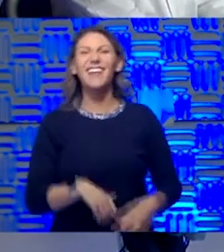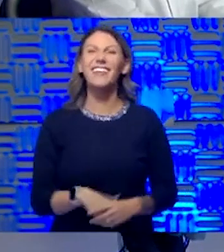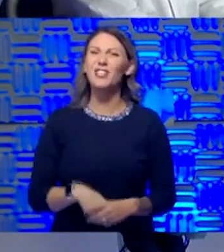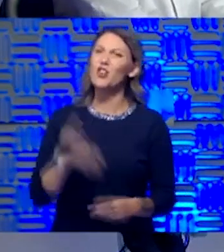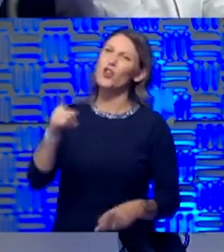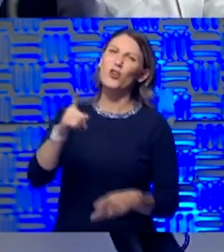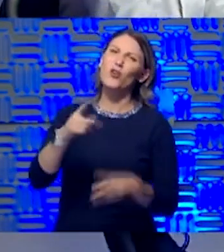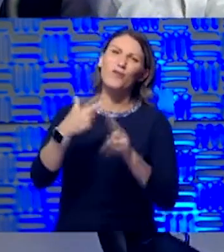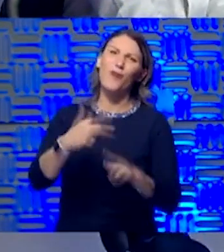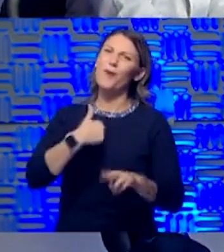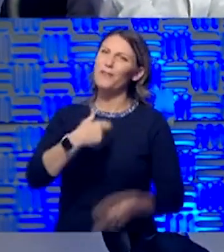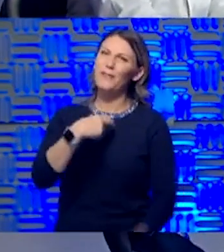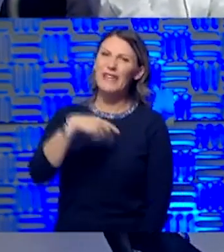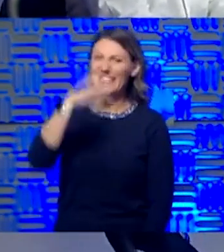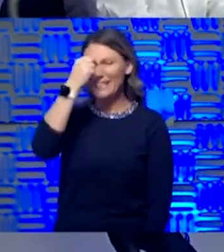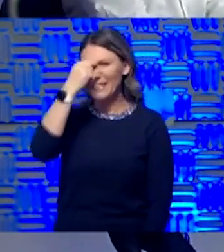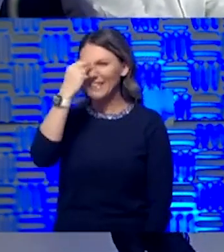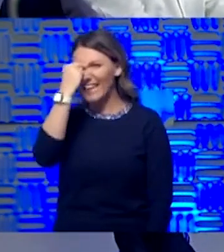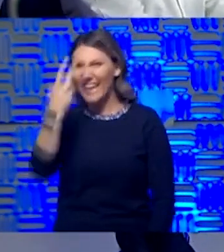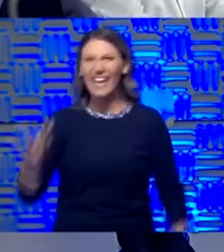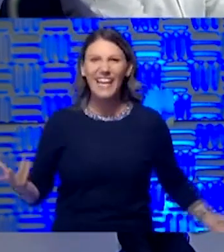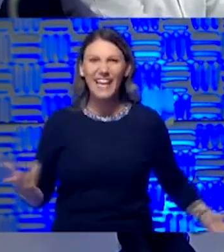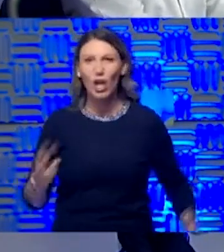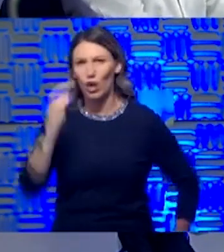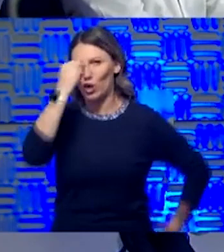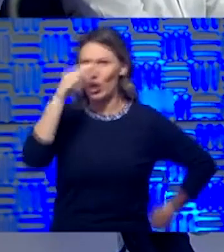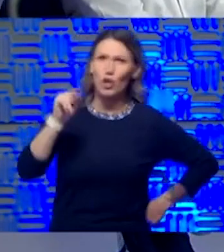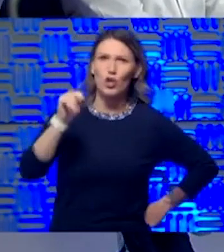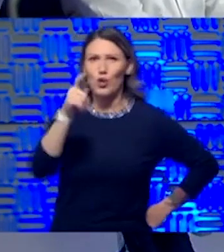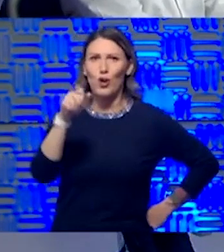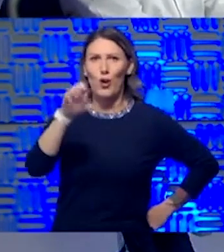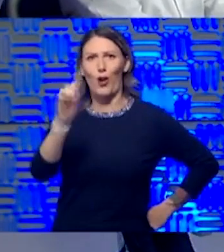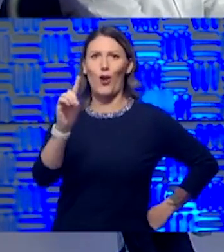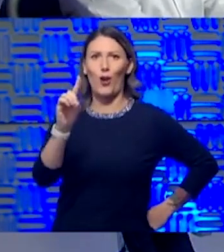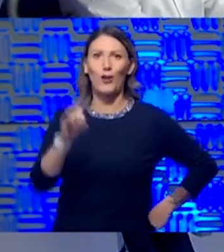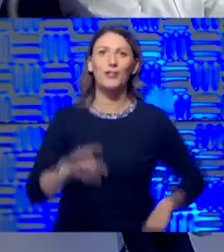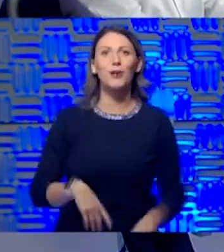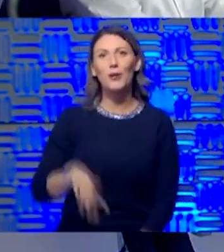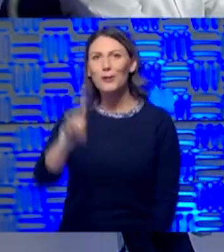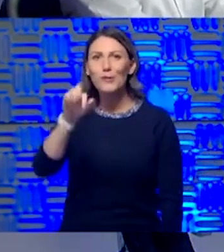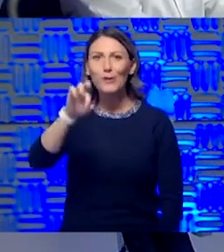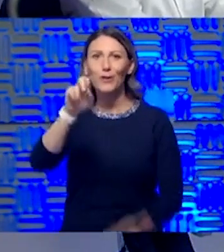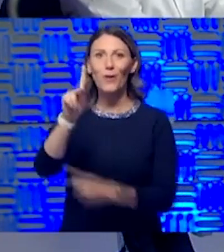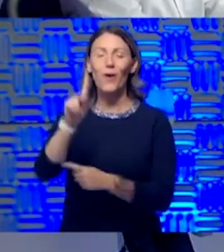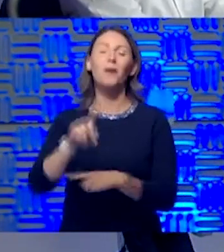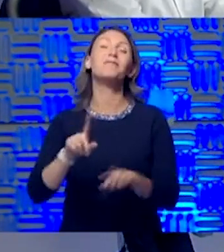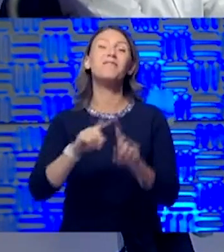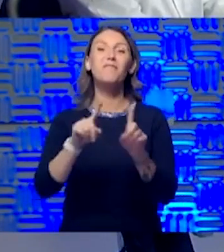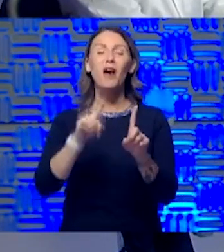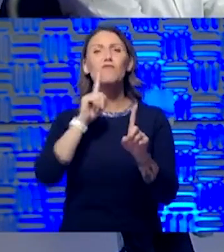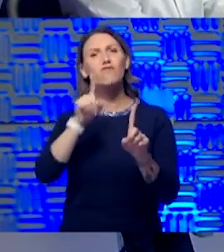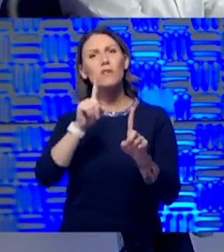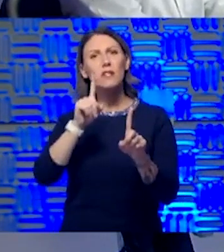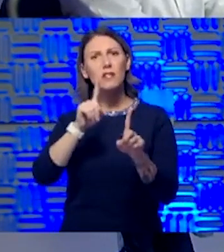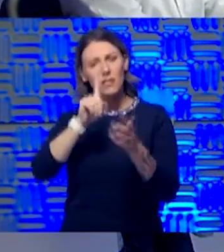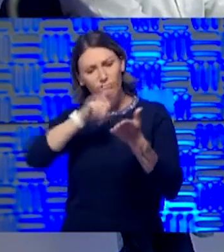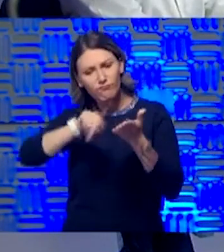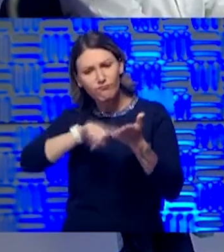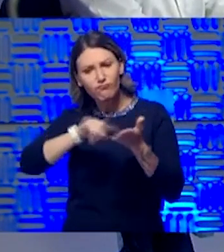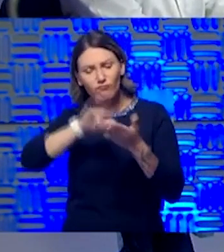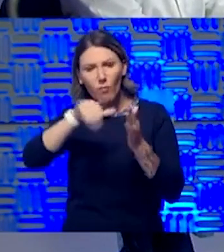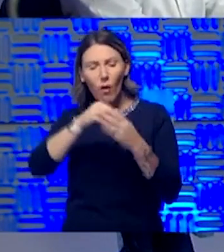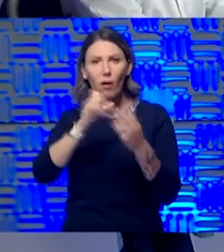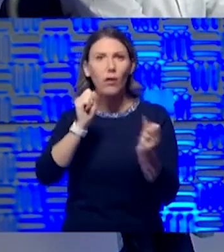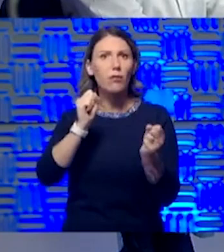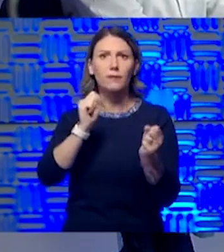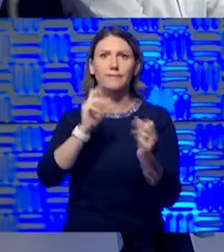me a geek. It's probably true. Most people would. Nerd. But really, just looking at all this actually fascinating information about, you know, the COVID